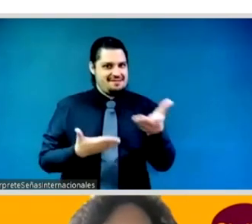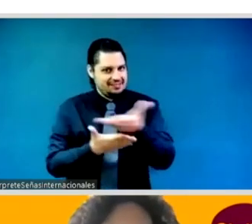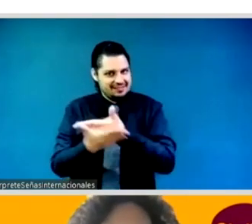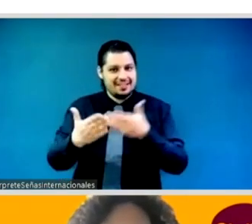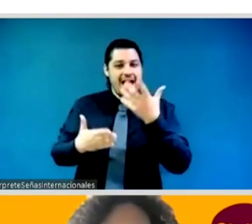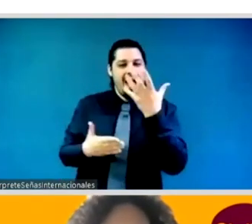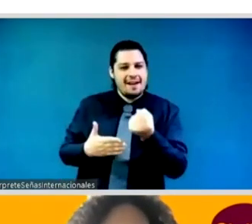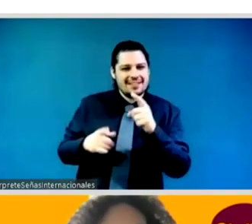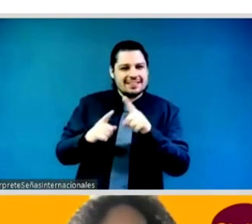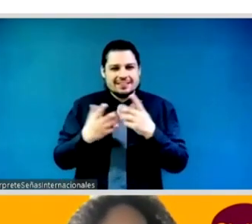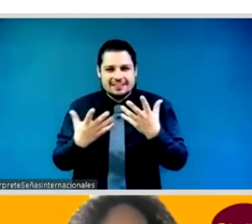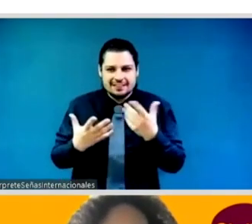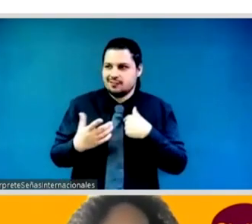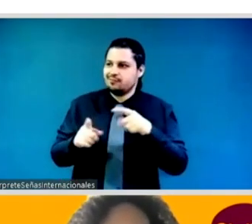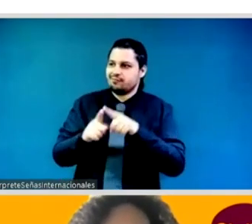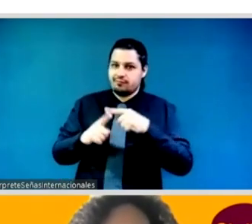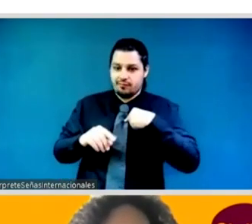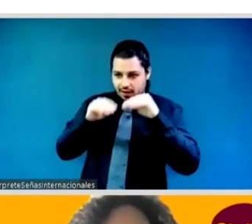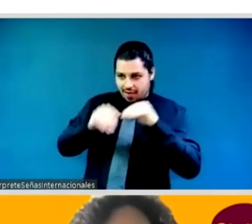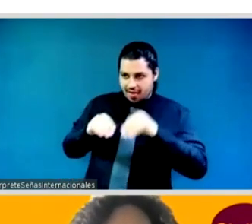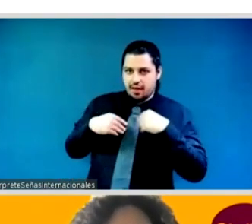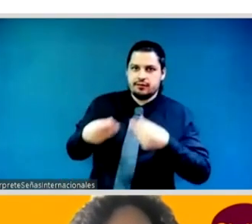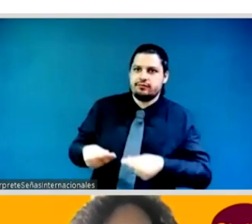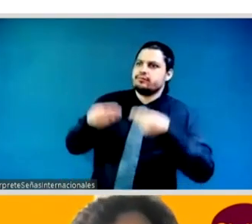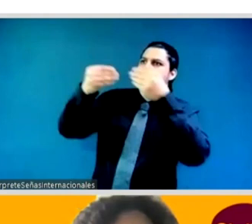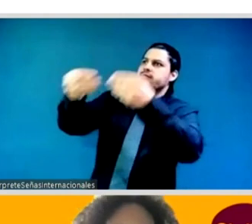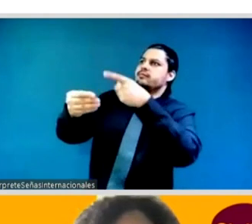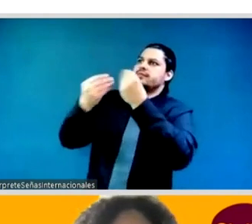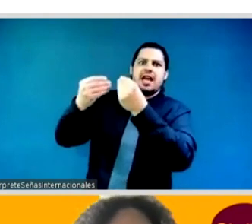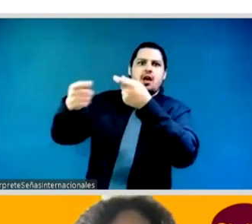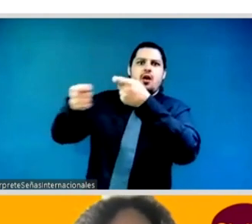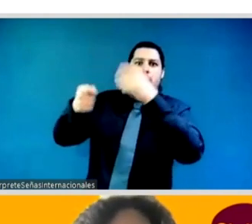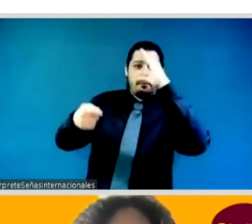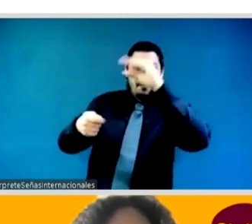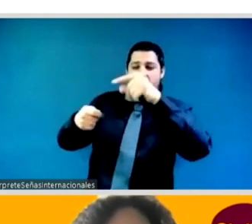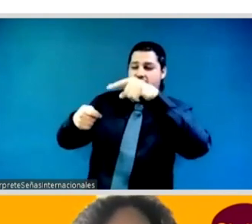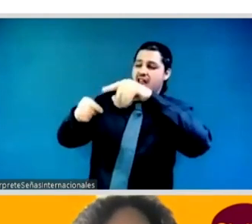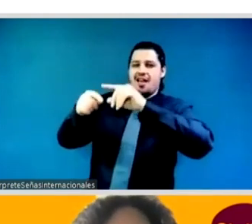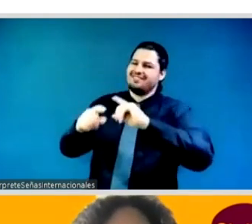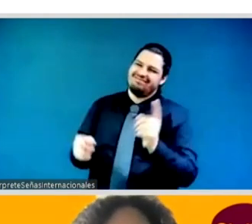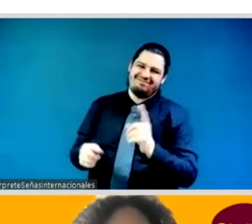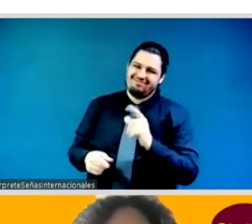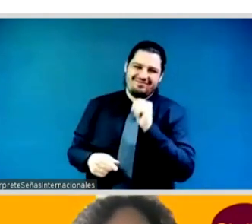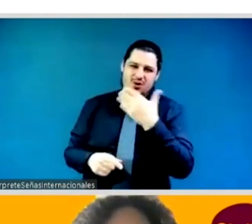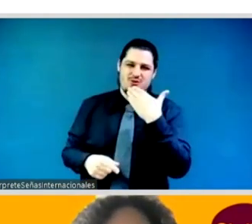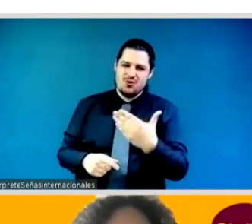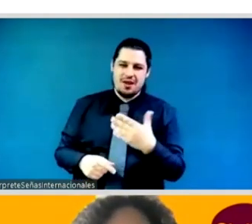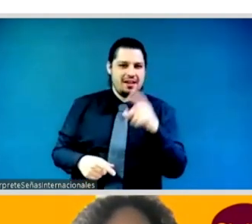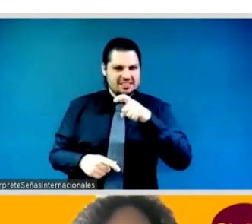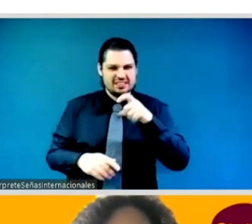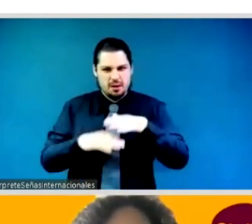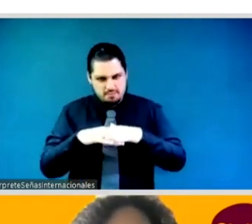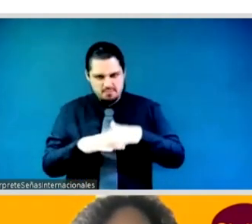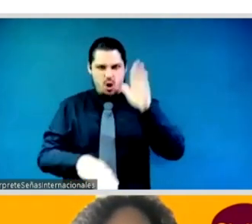a 0.5 percent of international aid that currently goes to southern feminist organization now just imagine what would